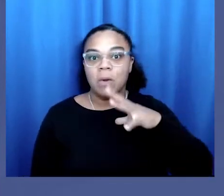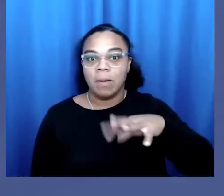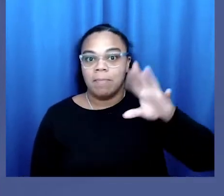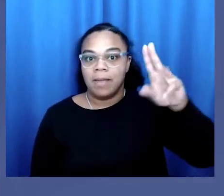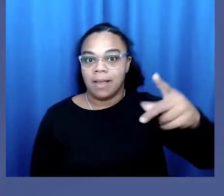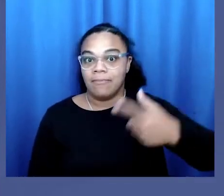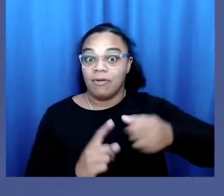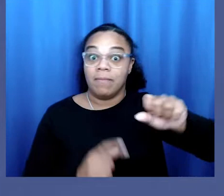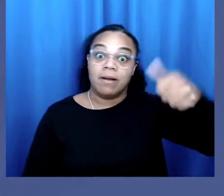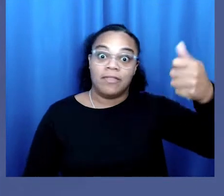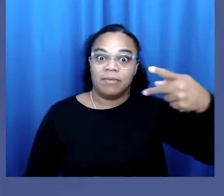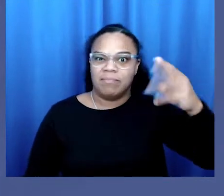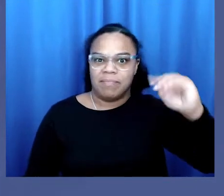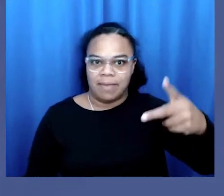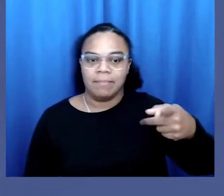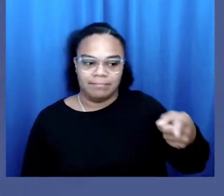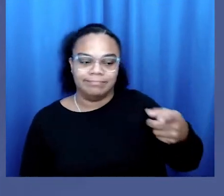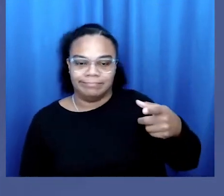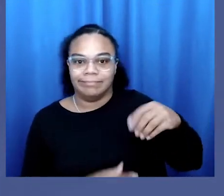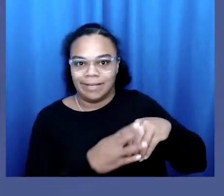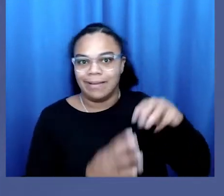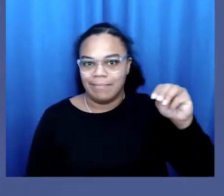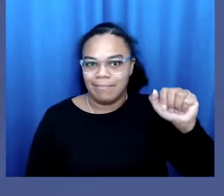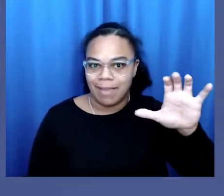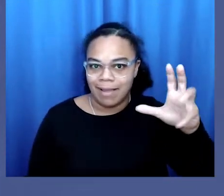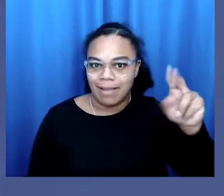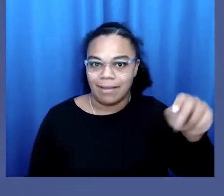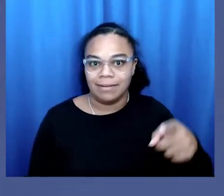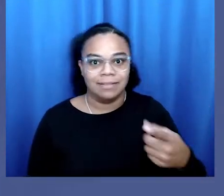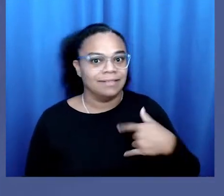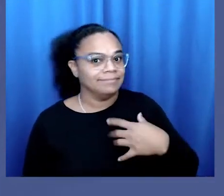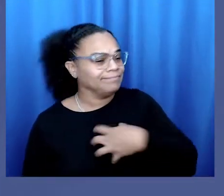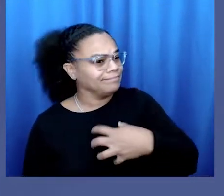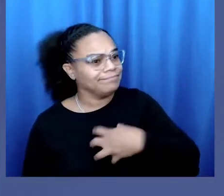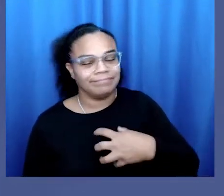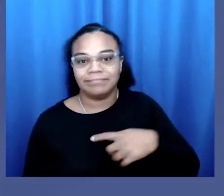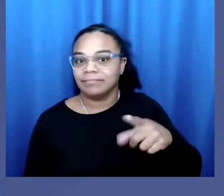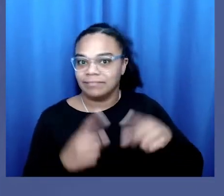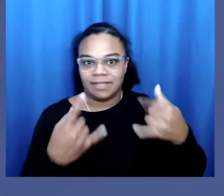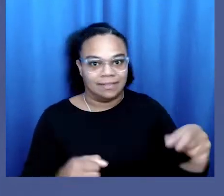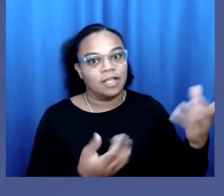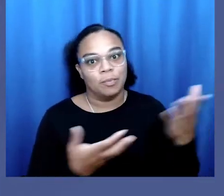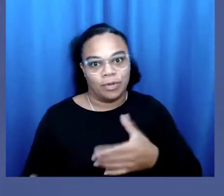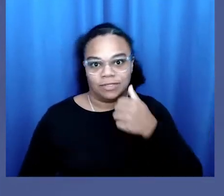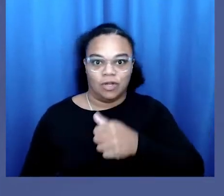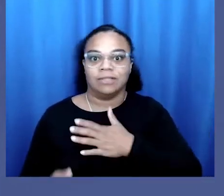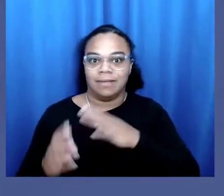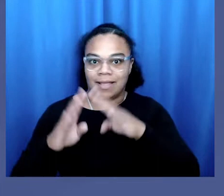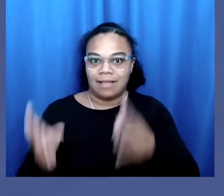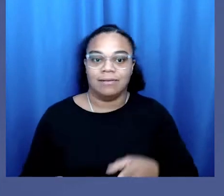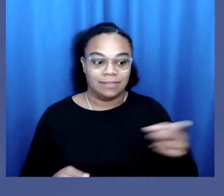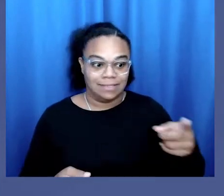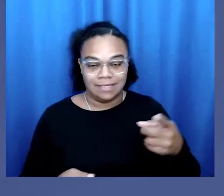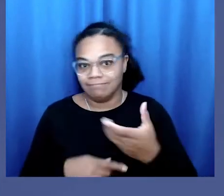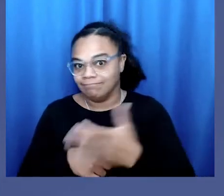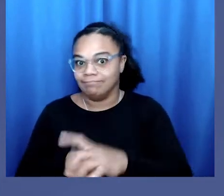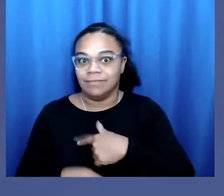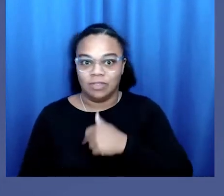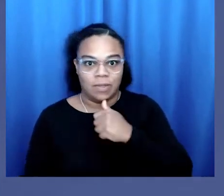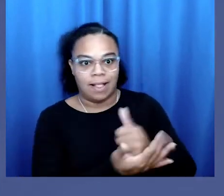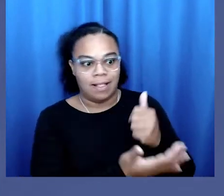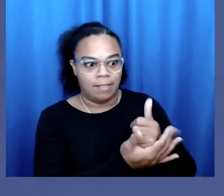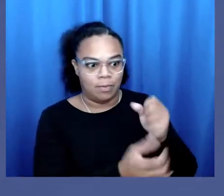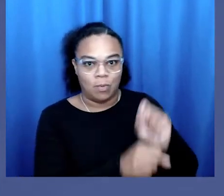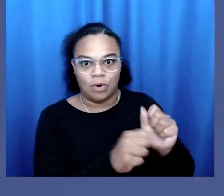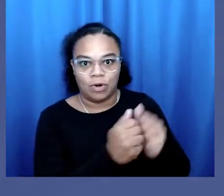is going to pick her up from another pimp in Macon. Despite my protests, he brings this girl to my house. He insists that I help work her